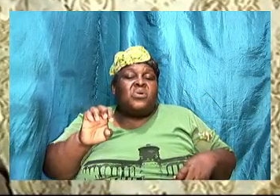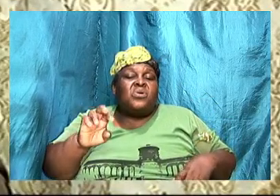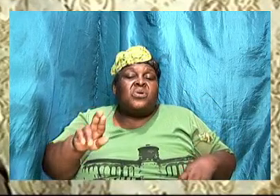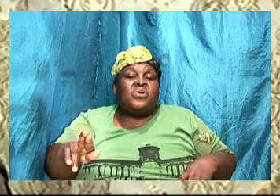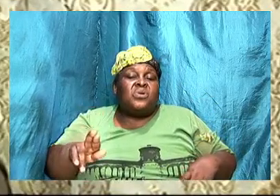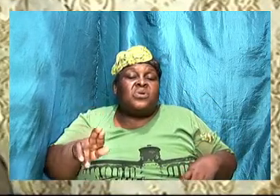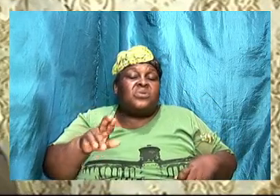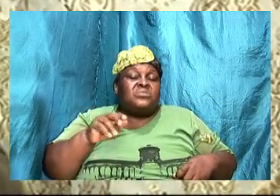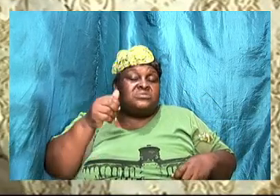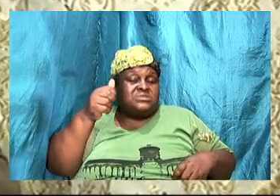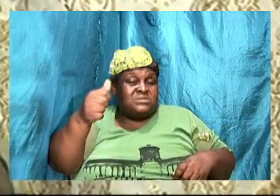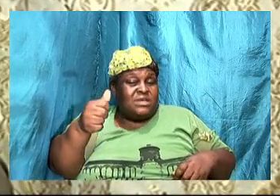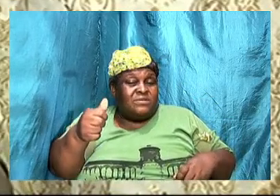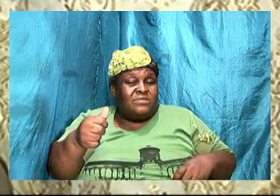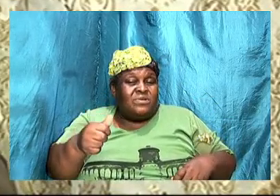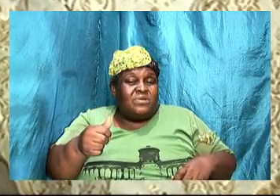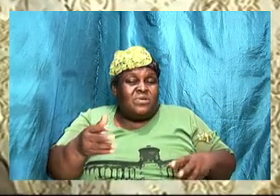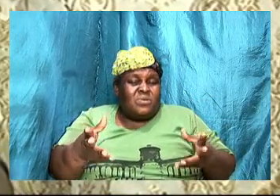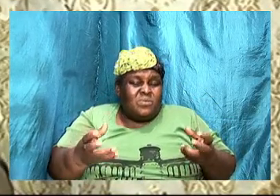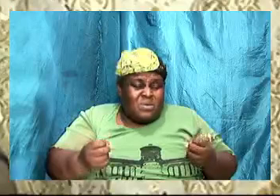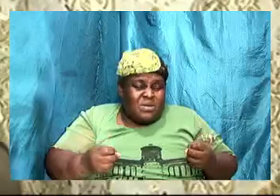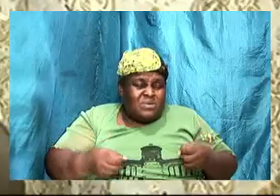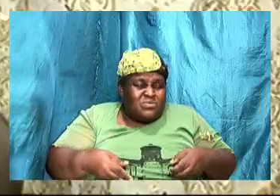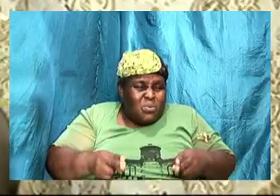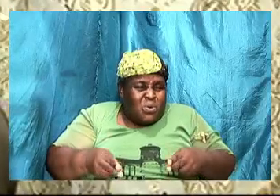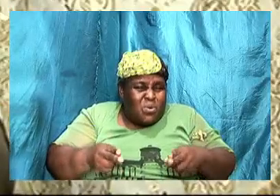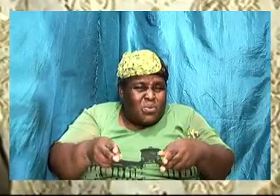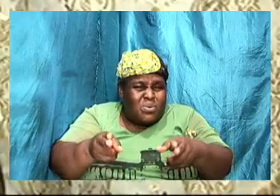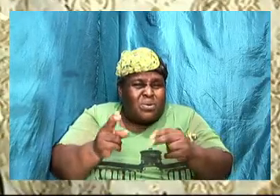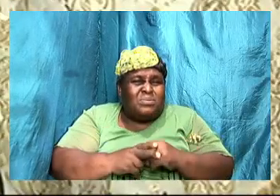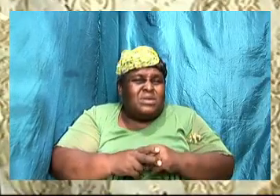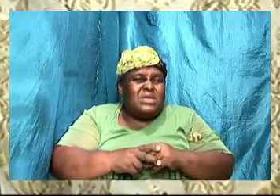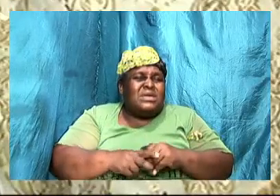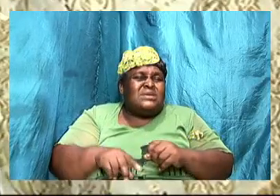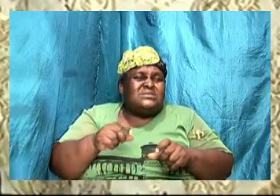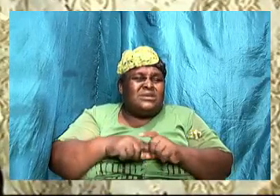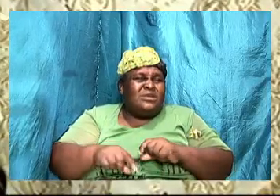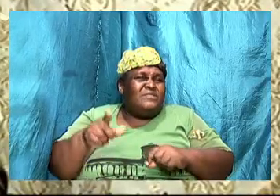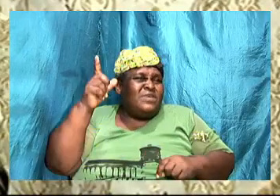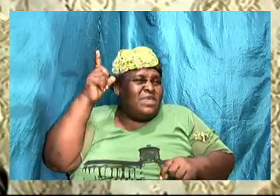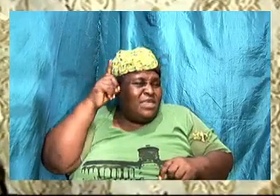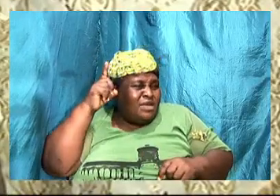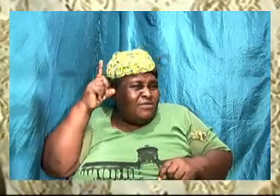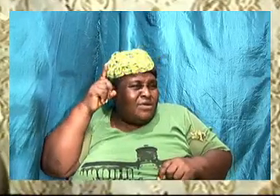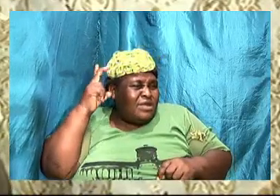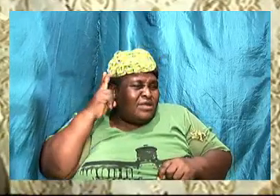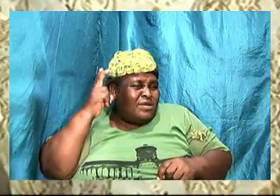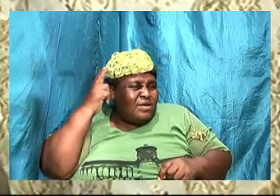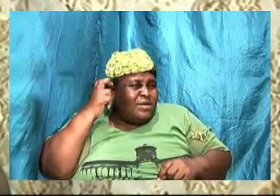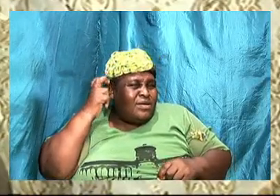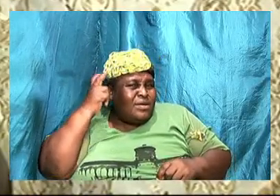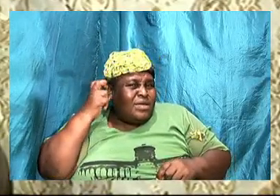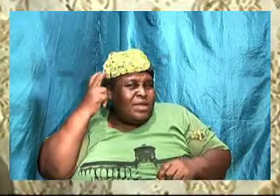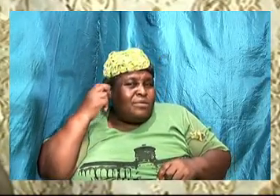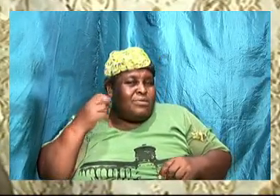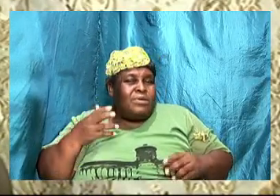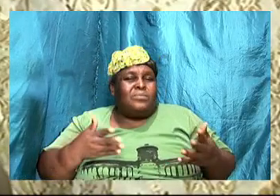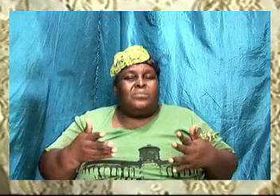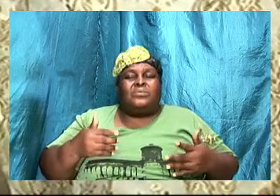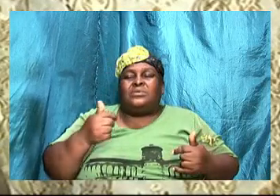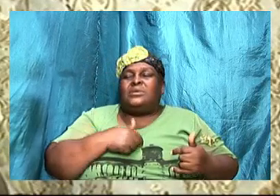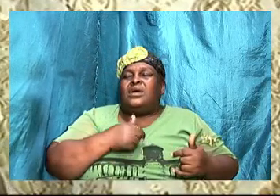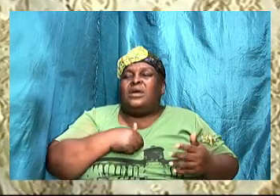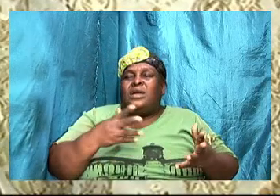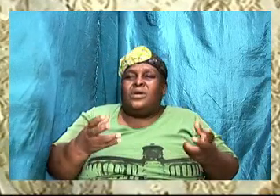so that, you know, you can get to do what you want to do instead of hearing what I have to say. Just saying, I'm here